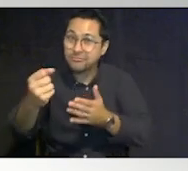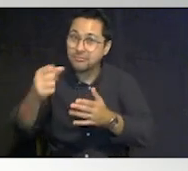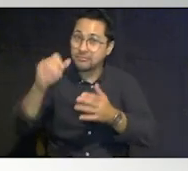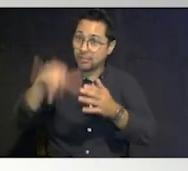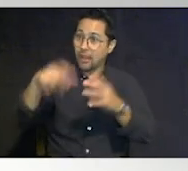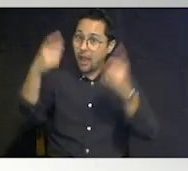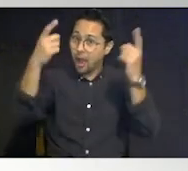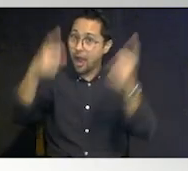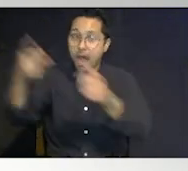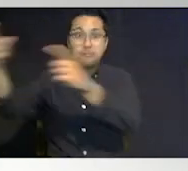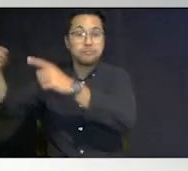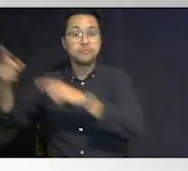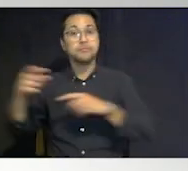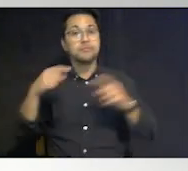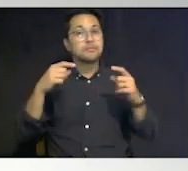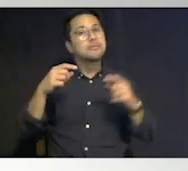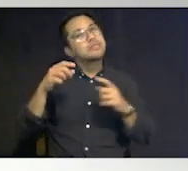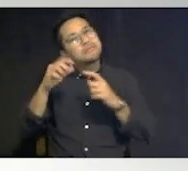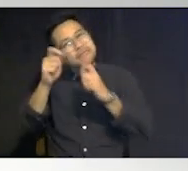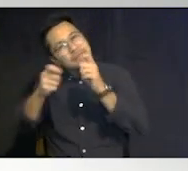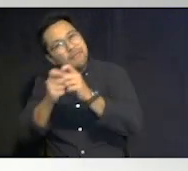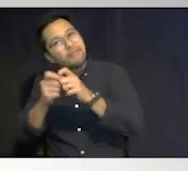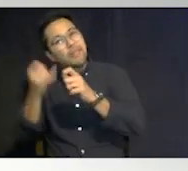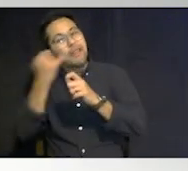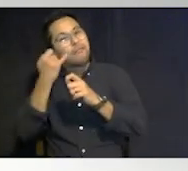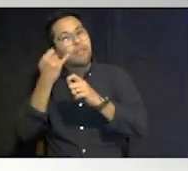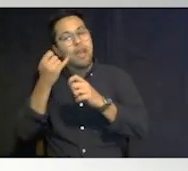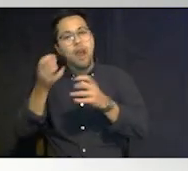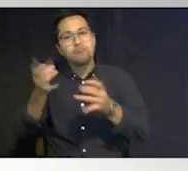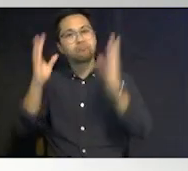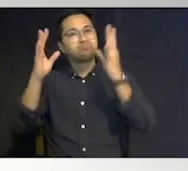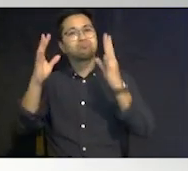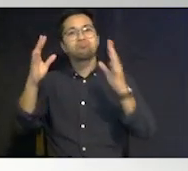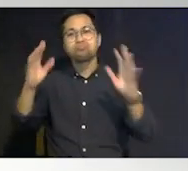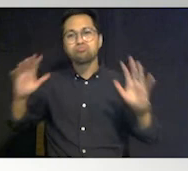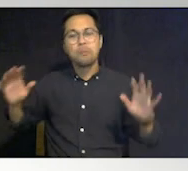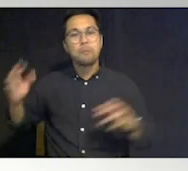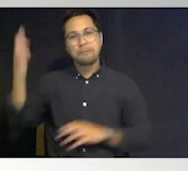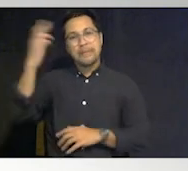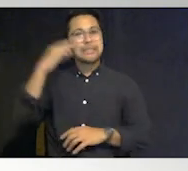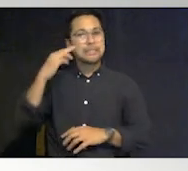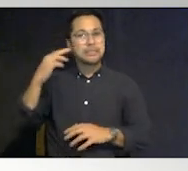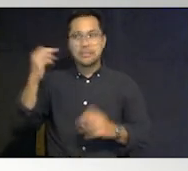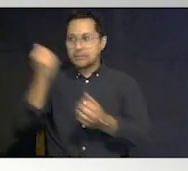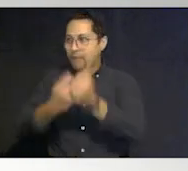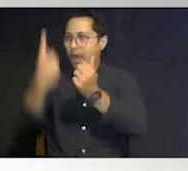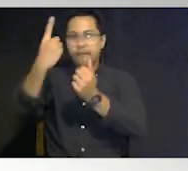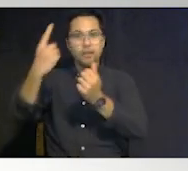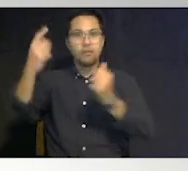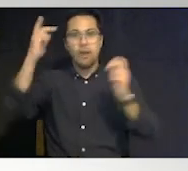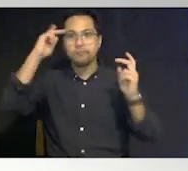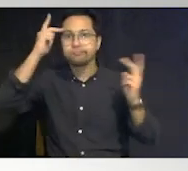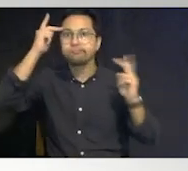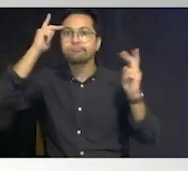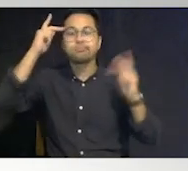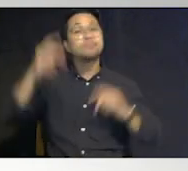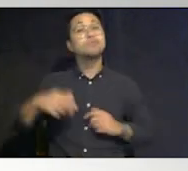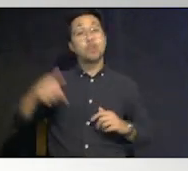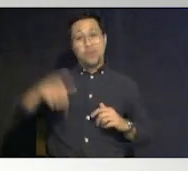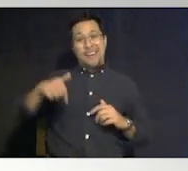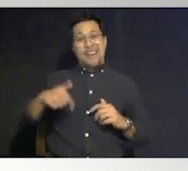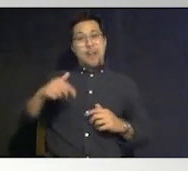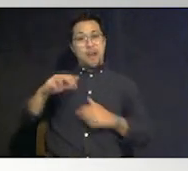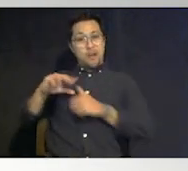exceptionally when there are bad storms making landfall because everyone panics and so it is hurricane